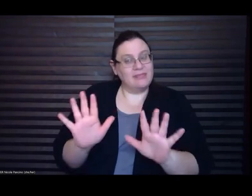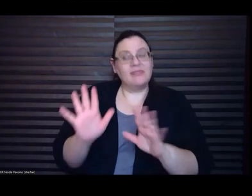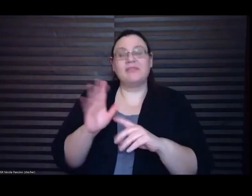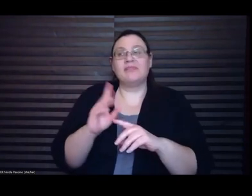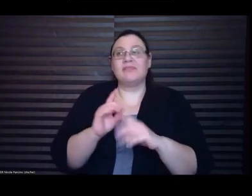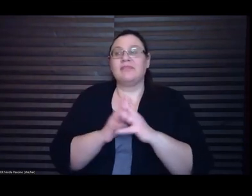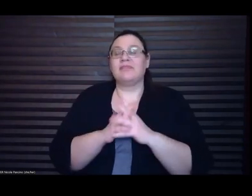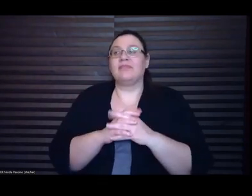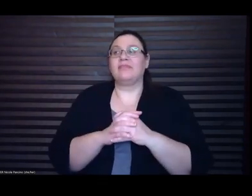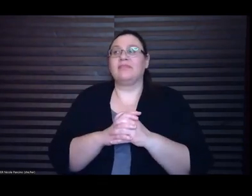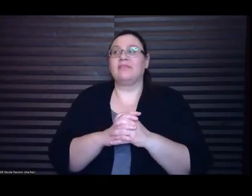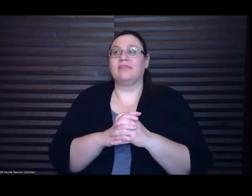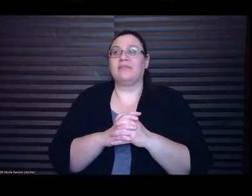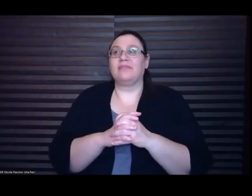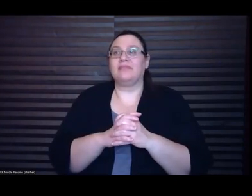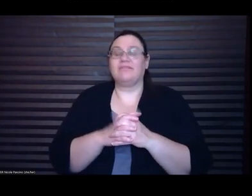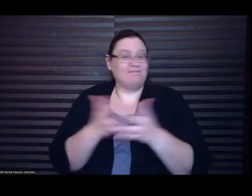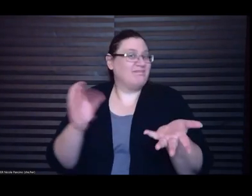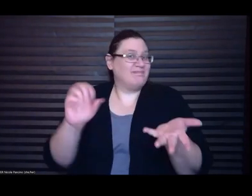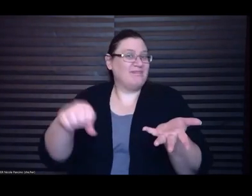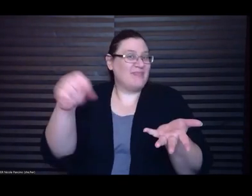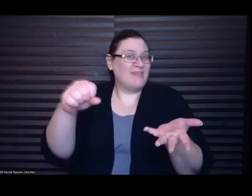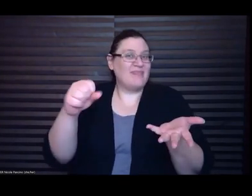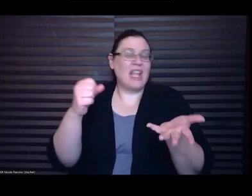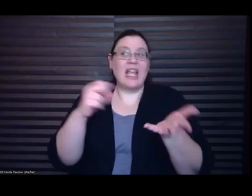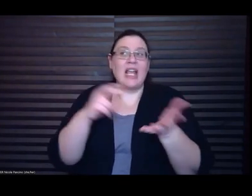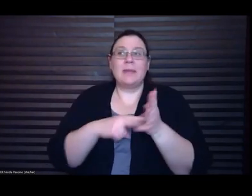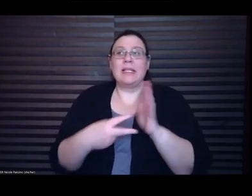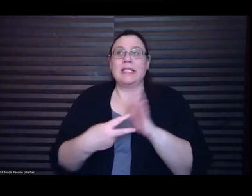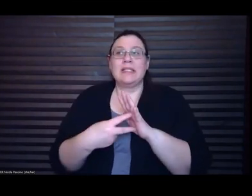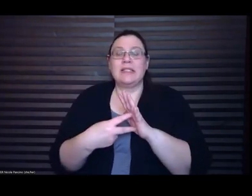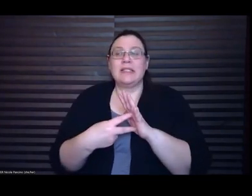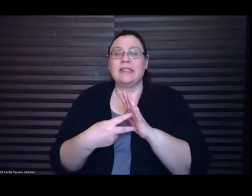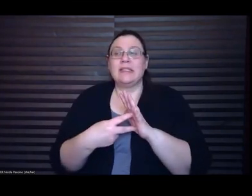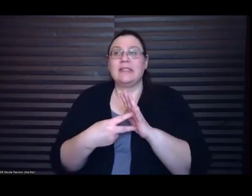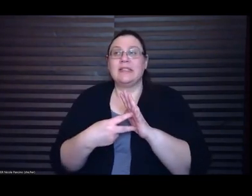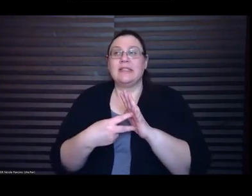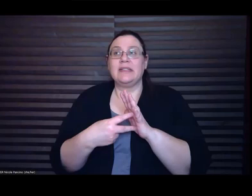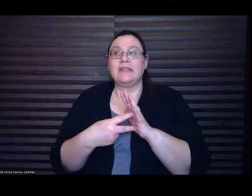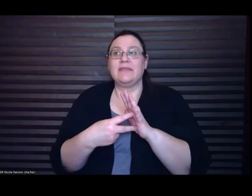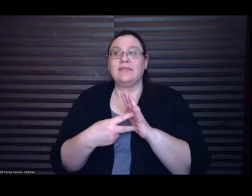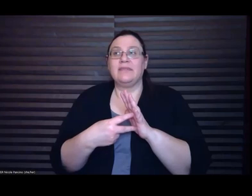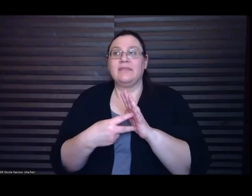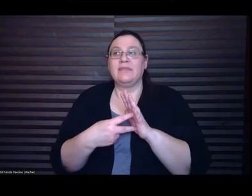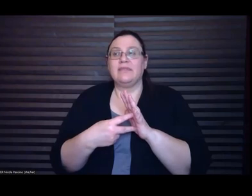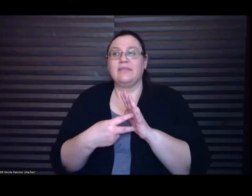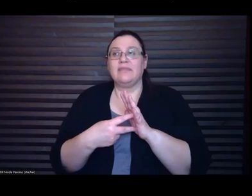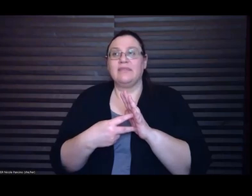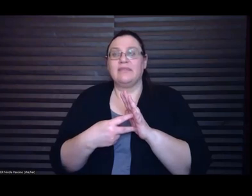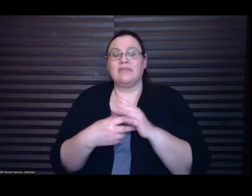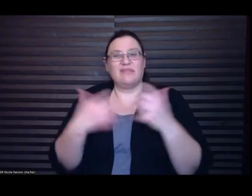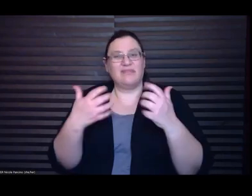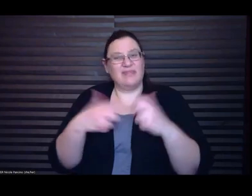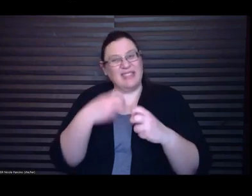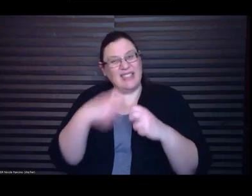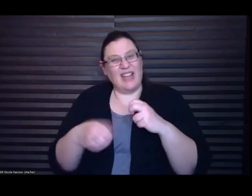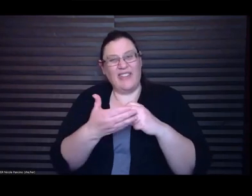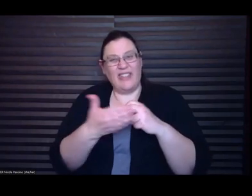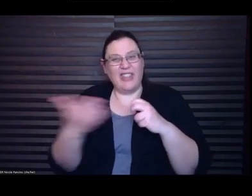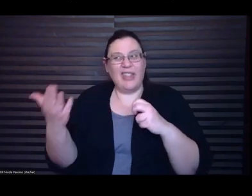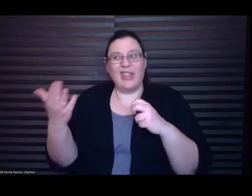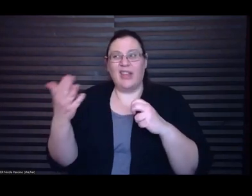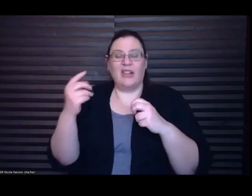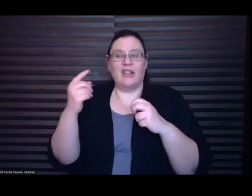what a what a hard thing for just everyone I mean the entire planet to face